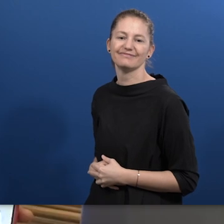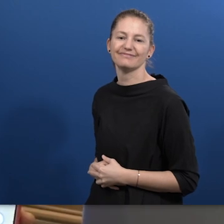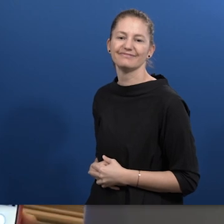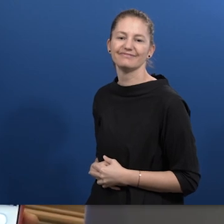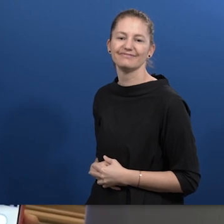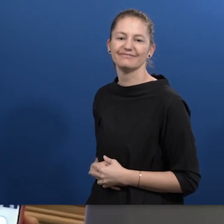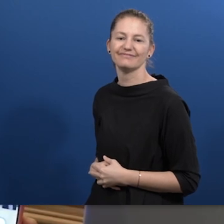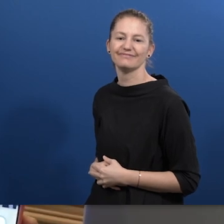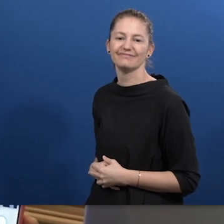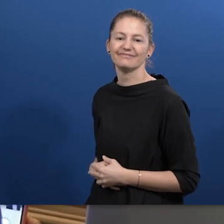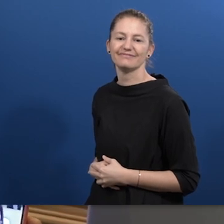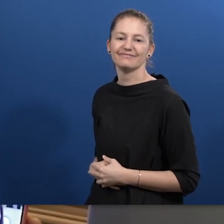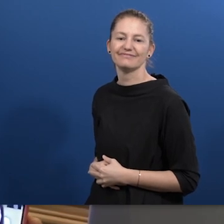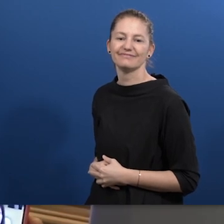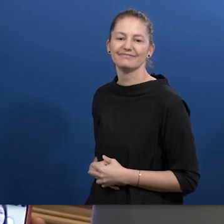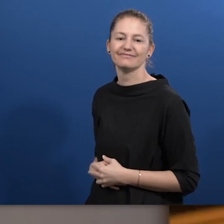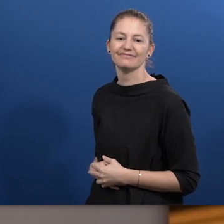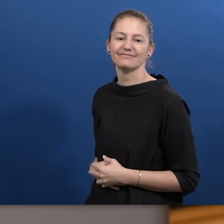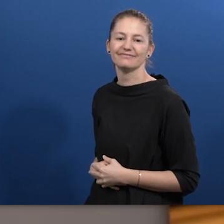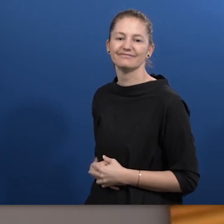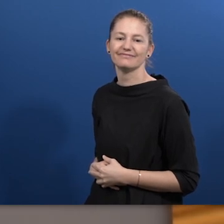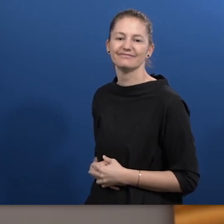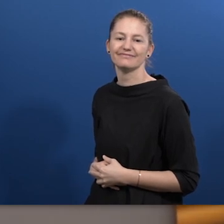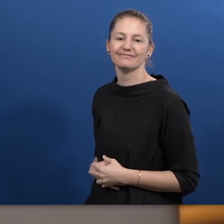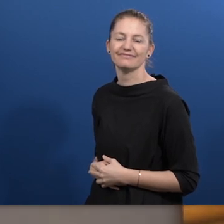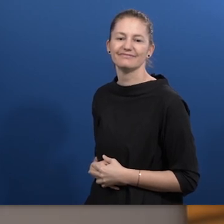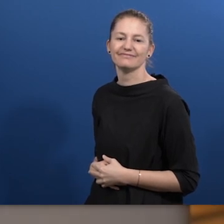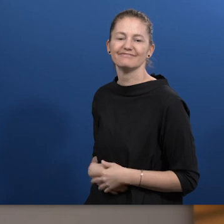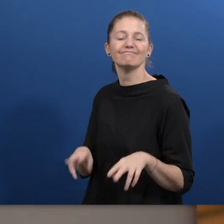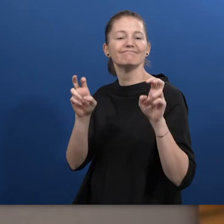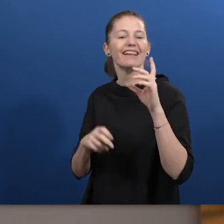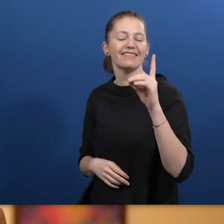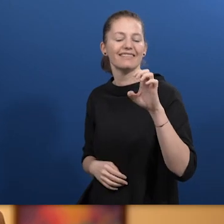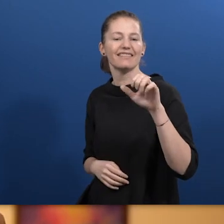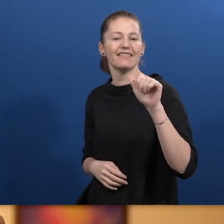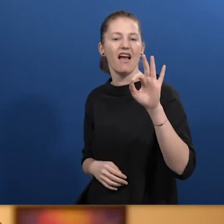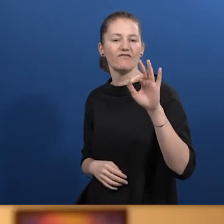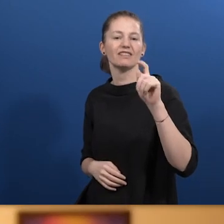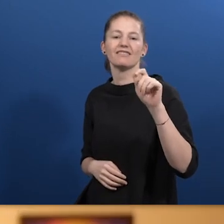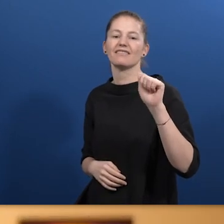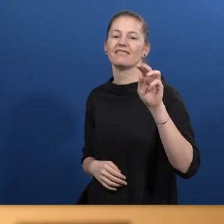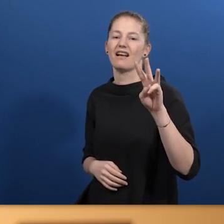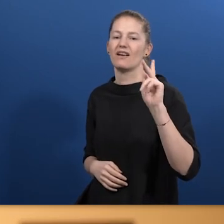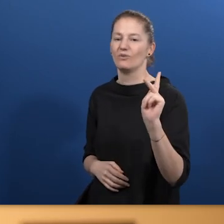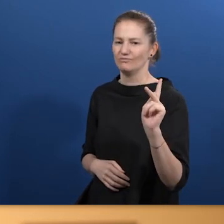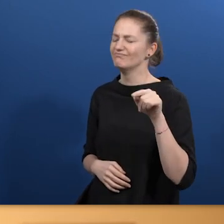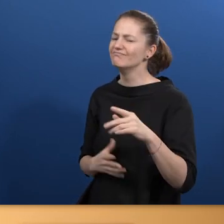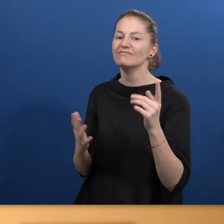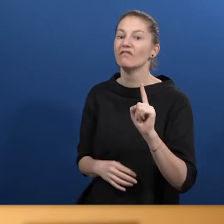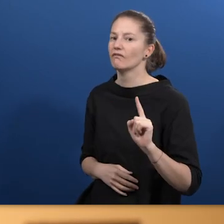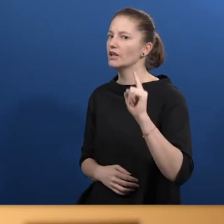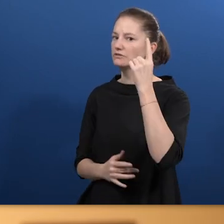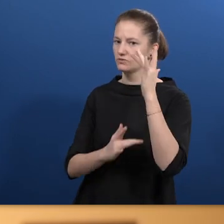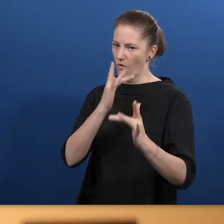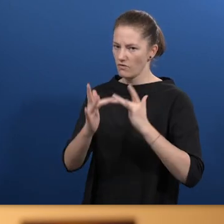Ali Schaber, CEO and Co-Founder of DEVTALK. DEVTALK is first online sign language interpretation